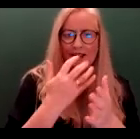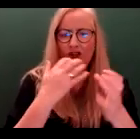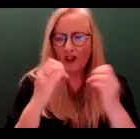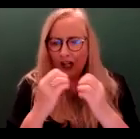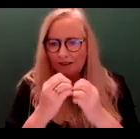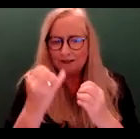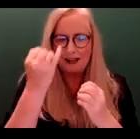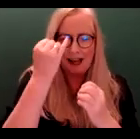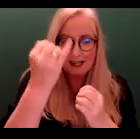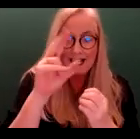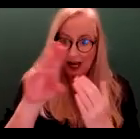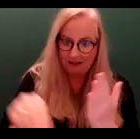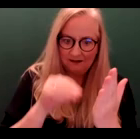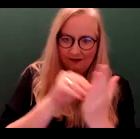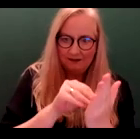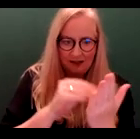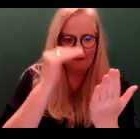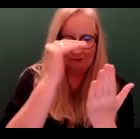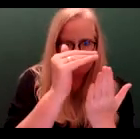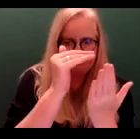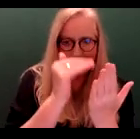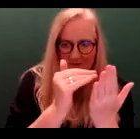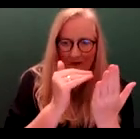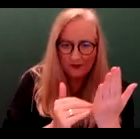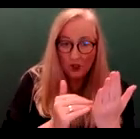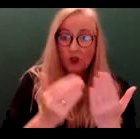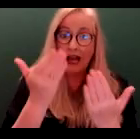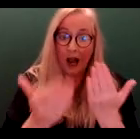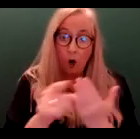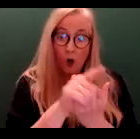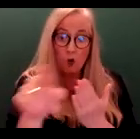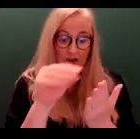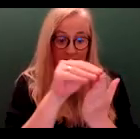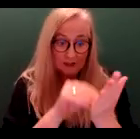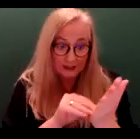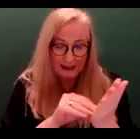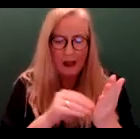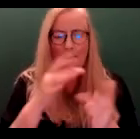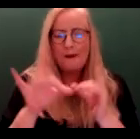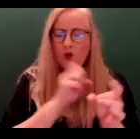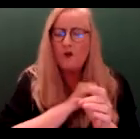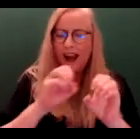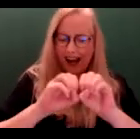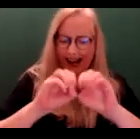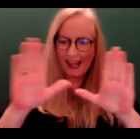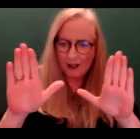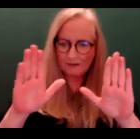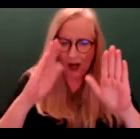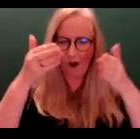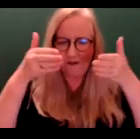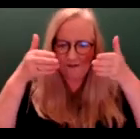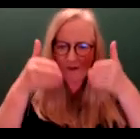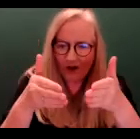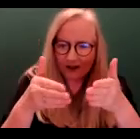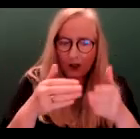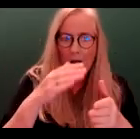addressed through this process as well. So your submission should be clear and as focused as possible so that